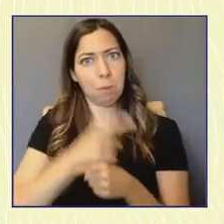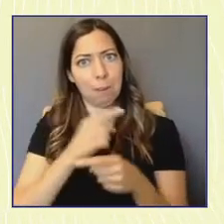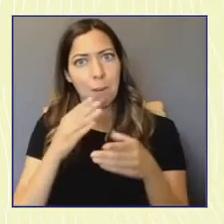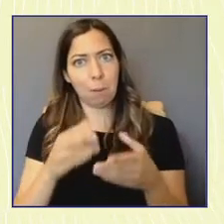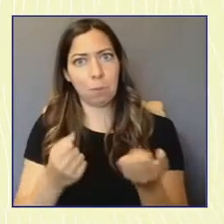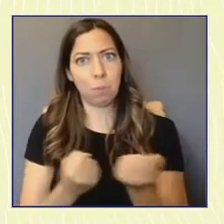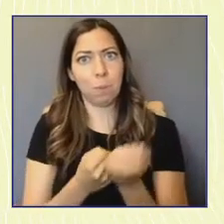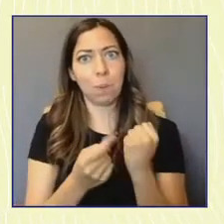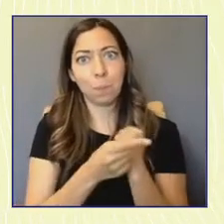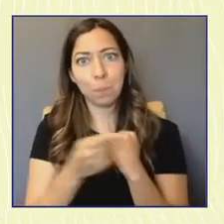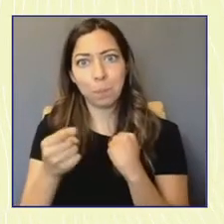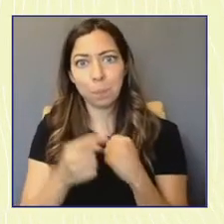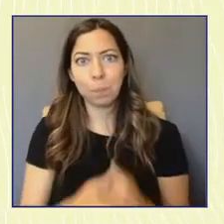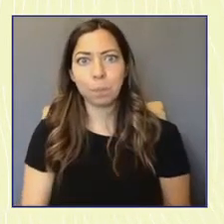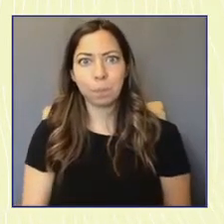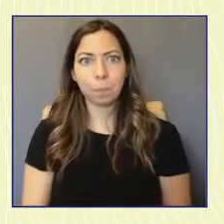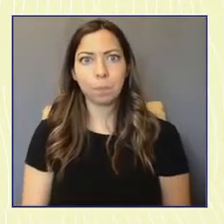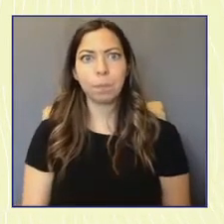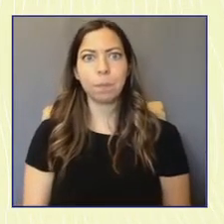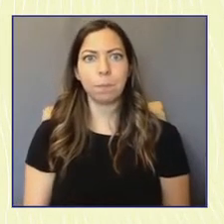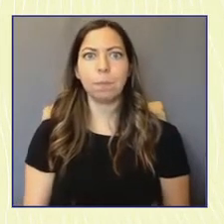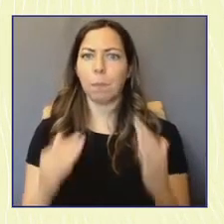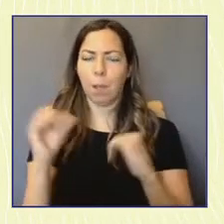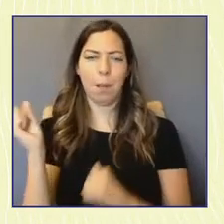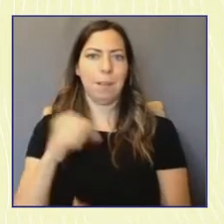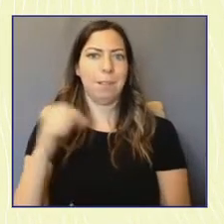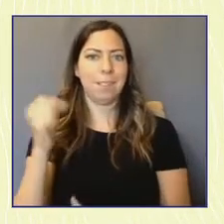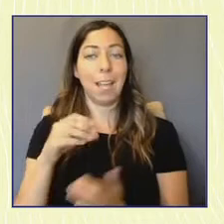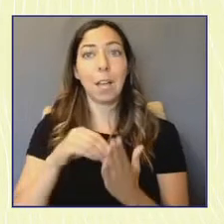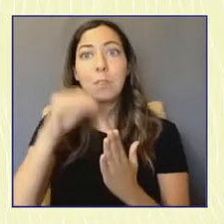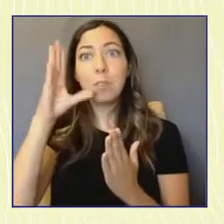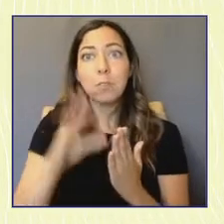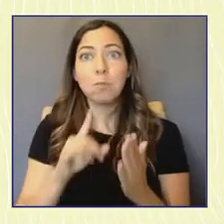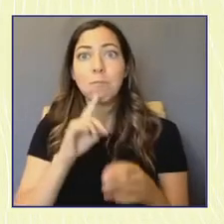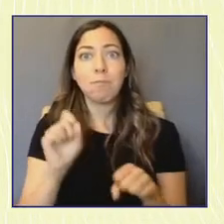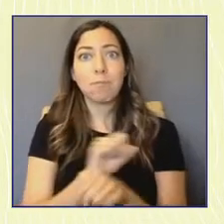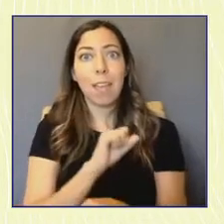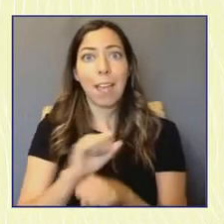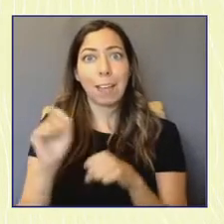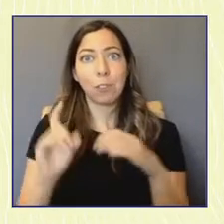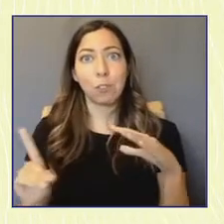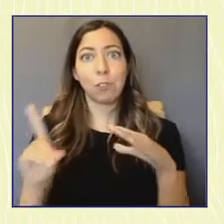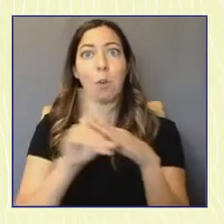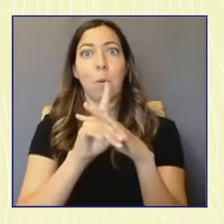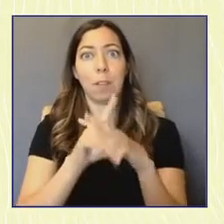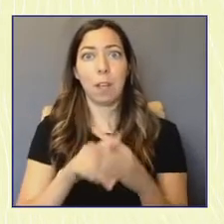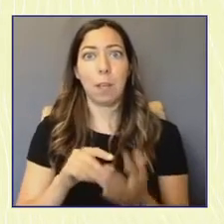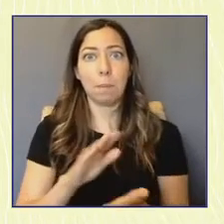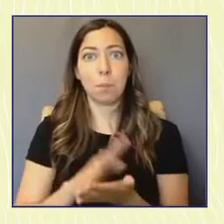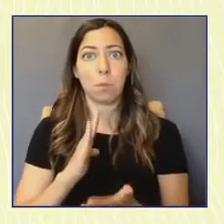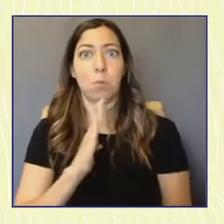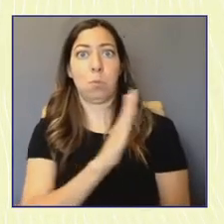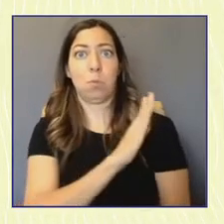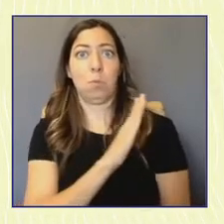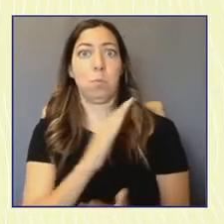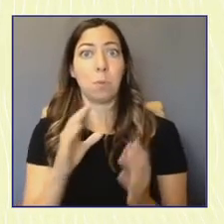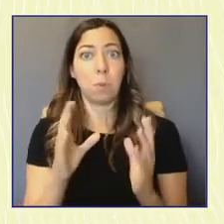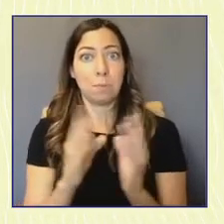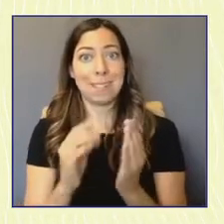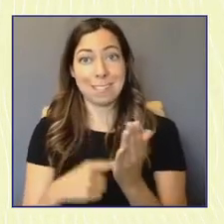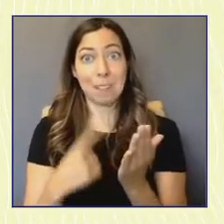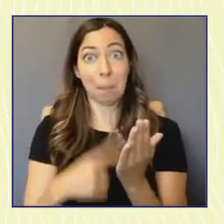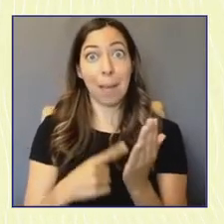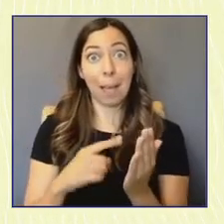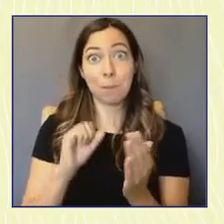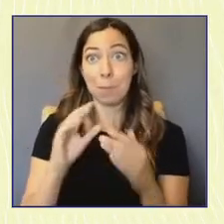Yeah, totally. We run a bunch of coverage on students actually showing up in master school board meetings and just scaring the pants off board members